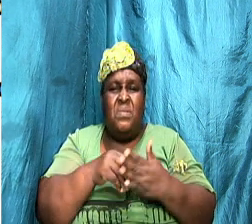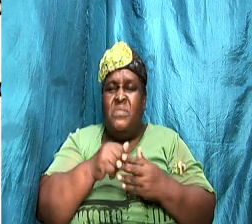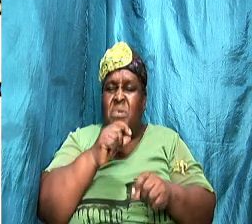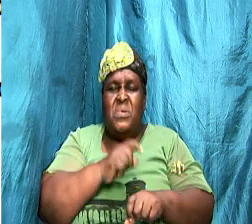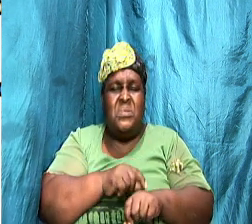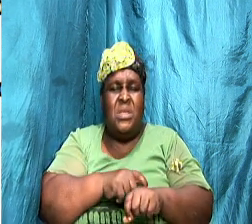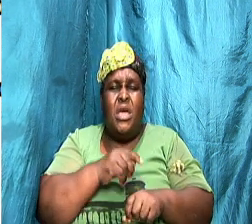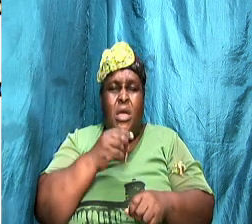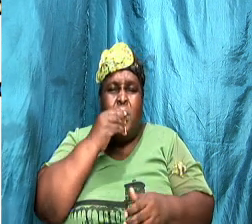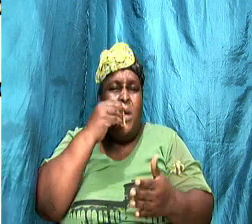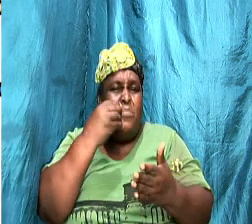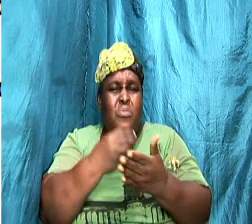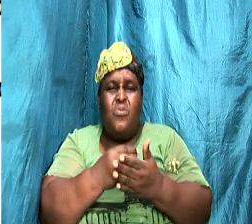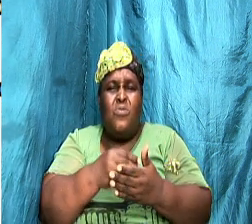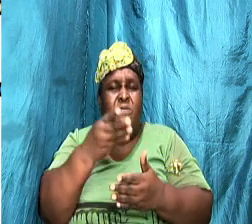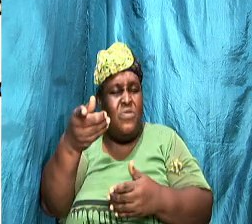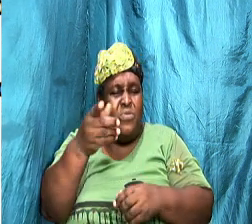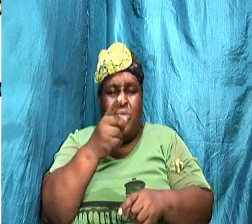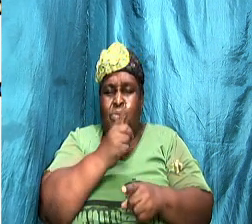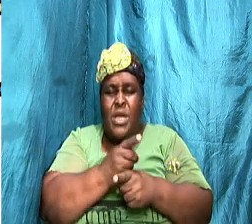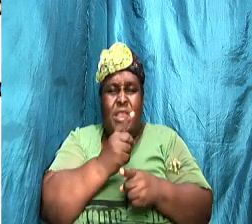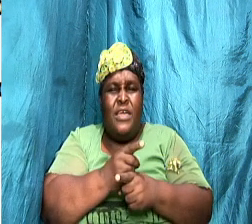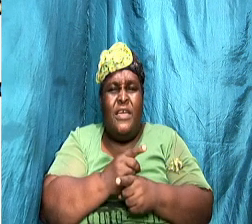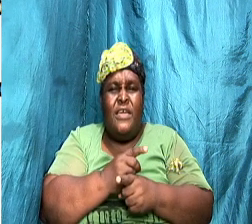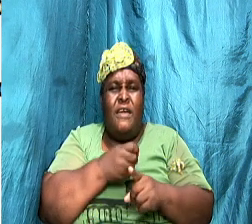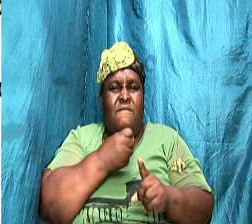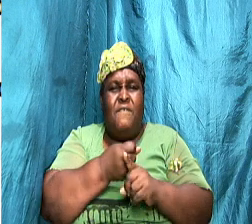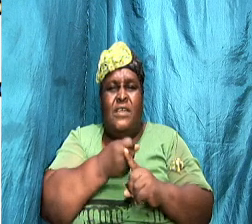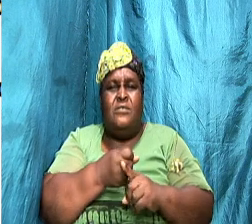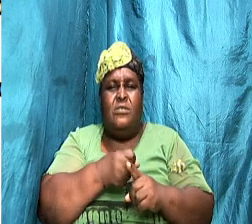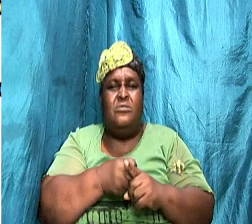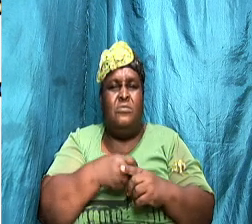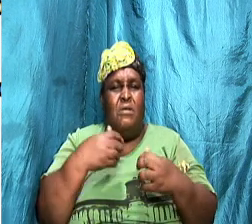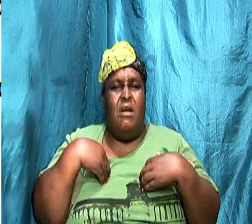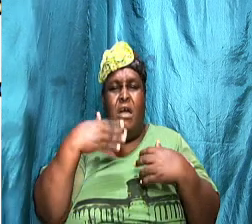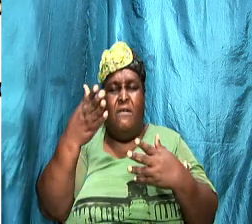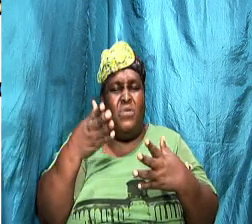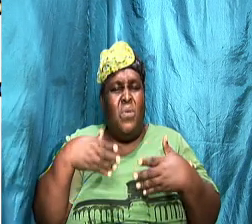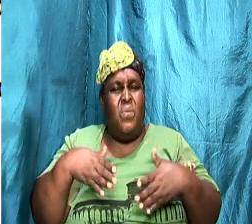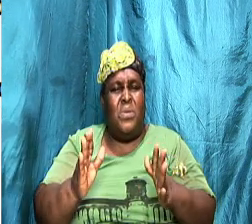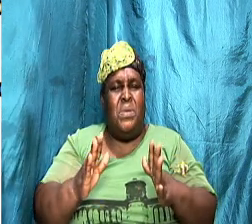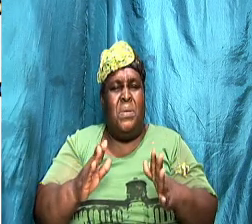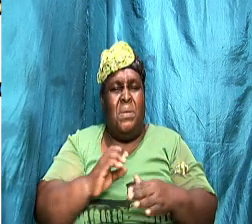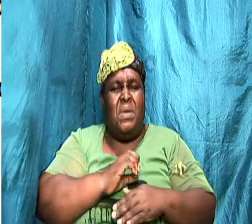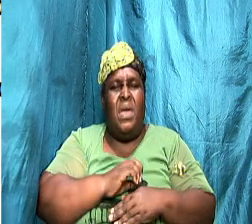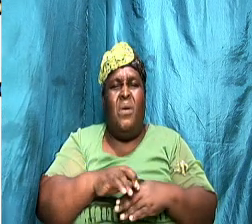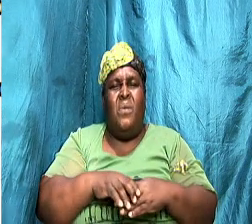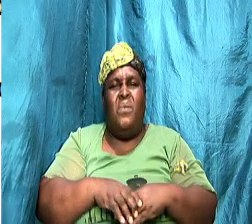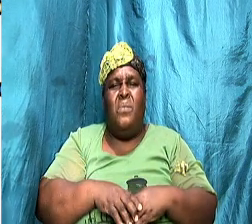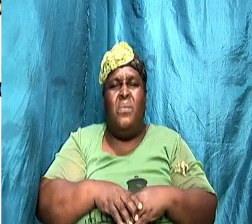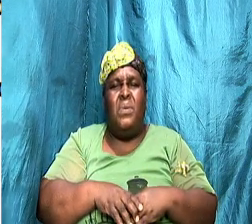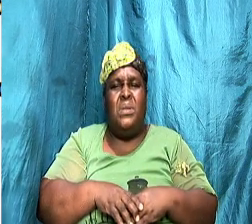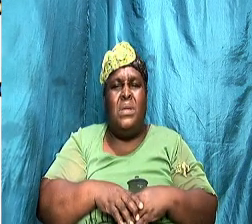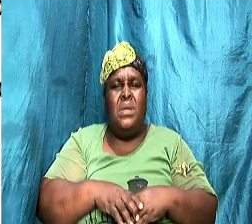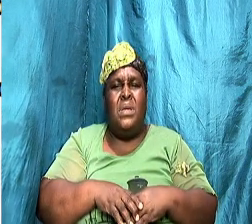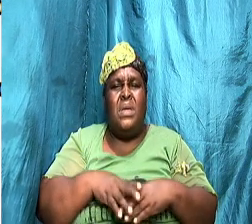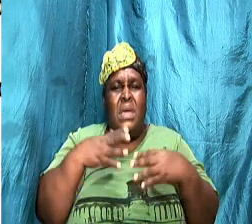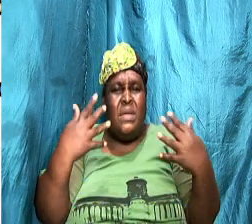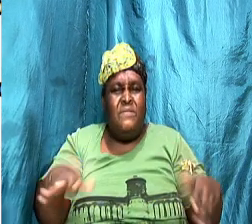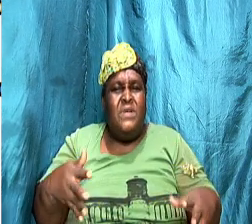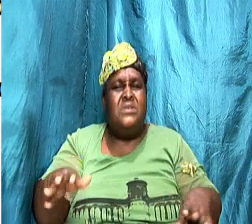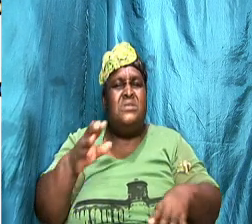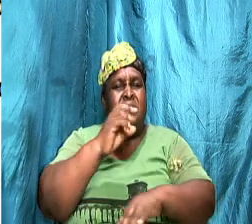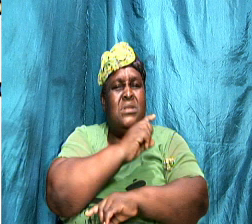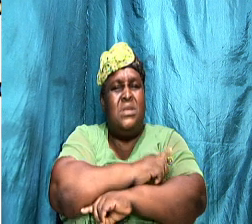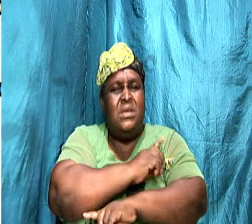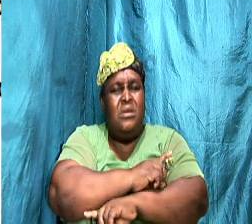fighting to get your way and at the end of the day your relationship suffer work on finding productive